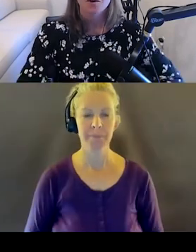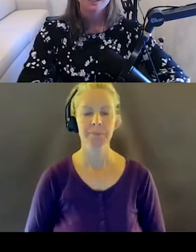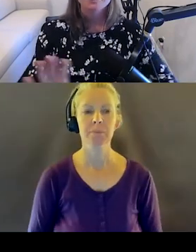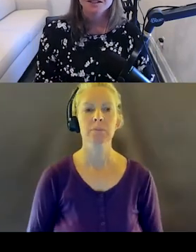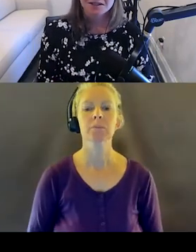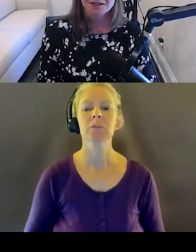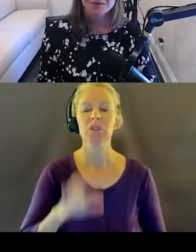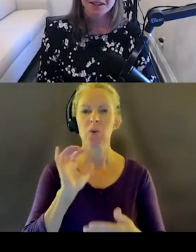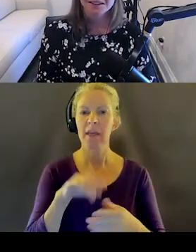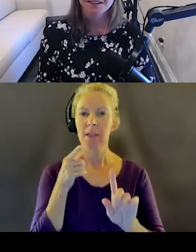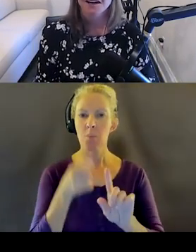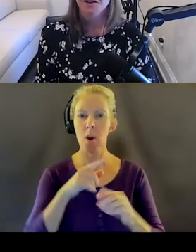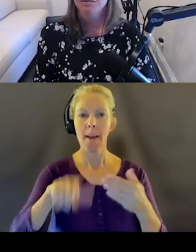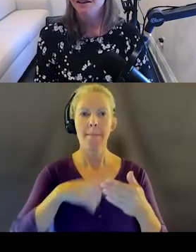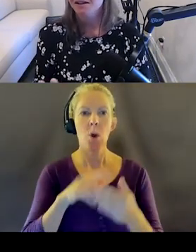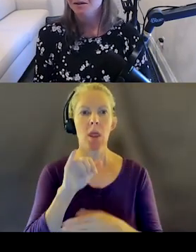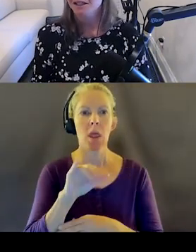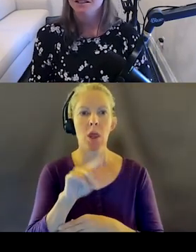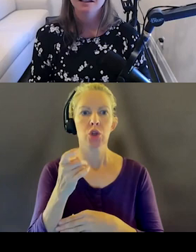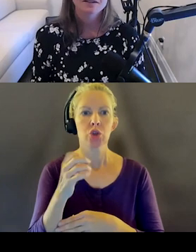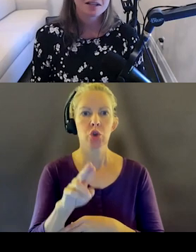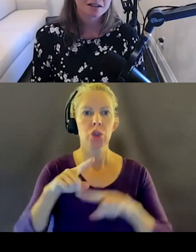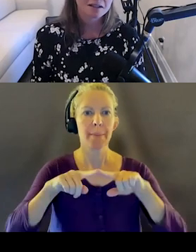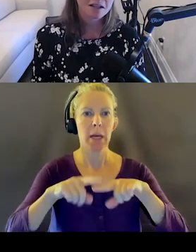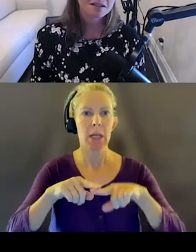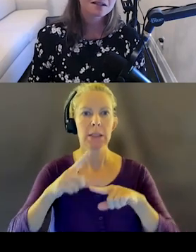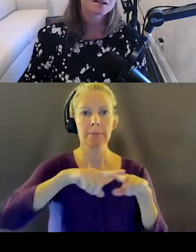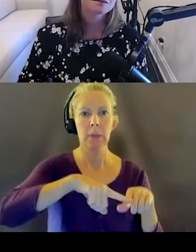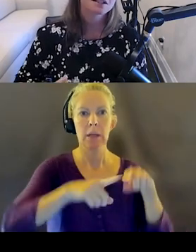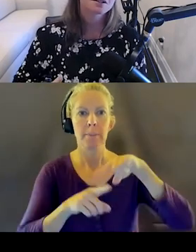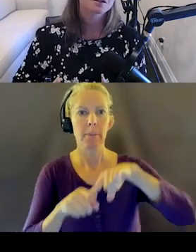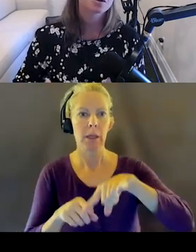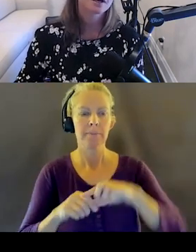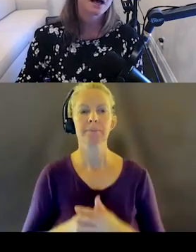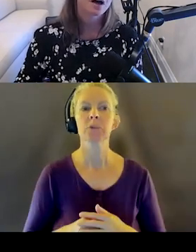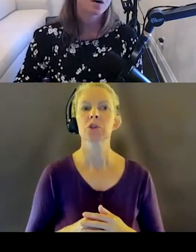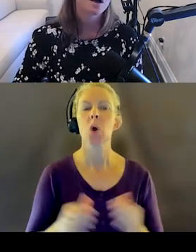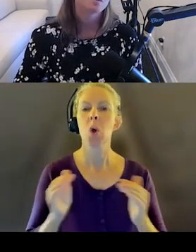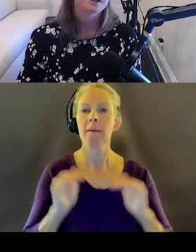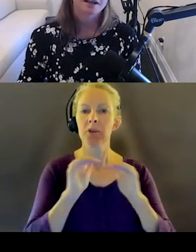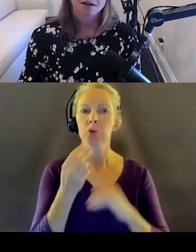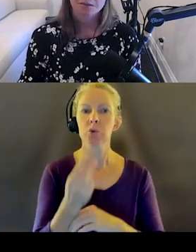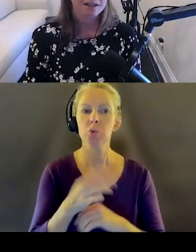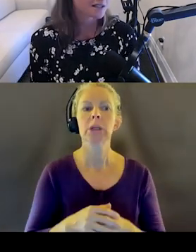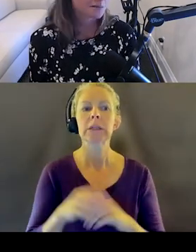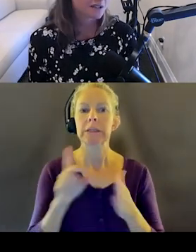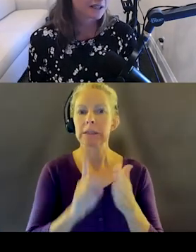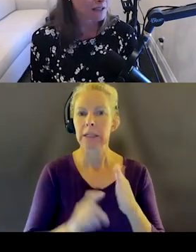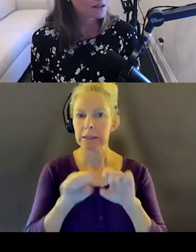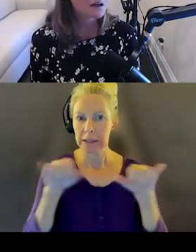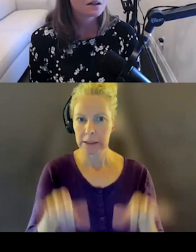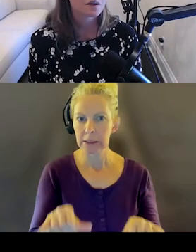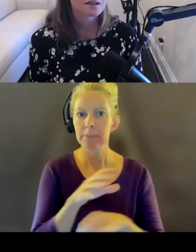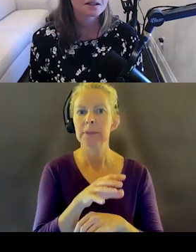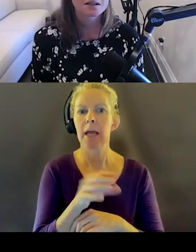So that's the end of section one. The plan there was like to level set on design systems and to show you how we can bring accessibility